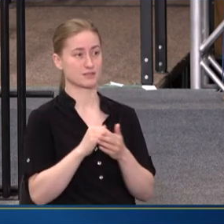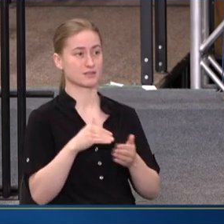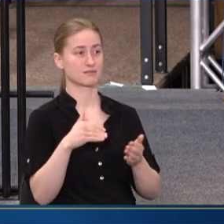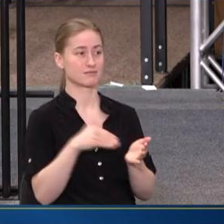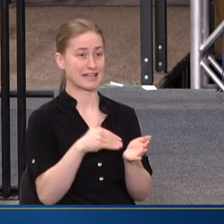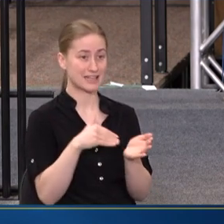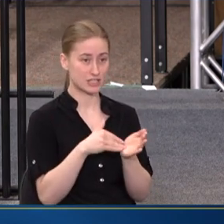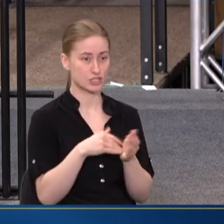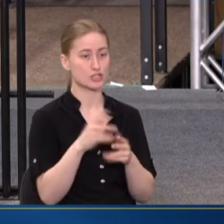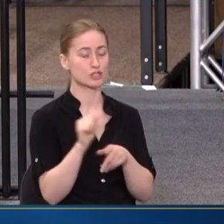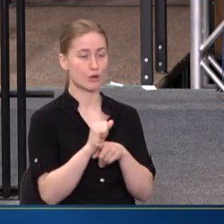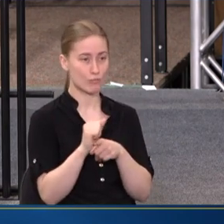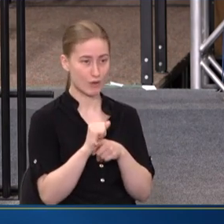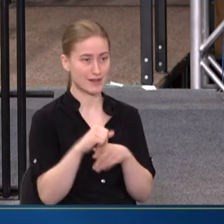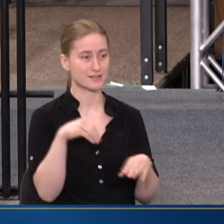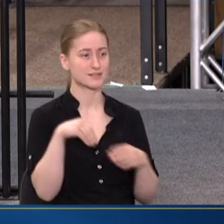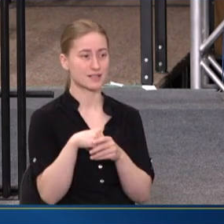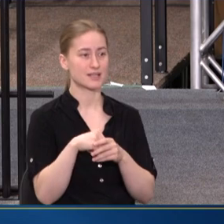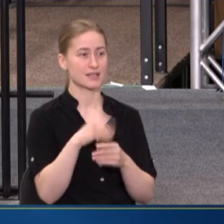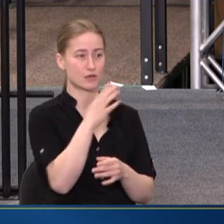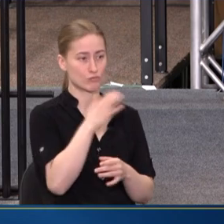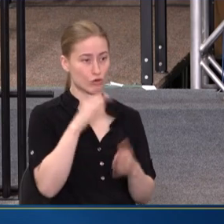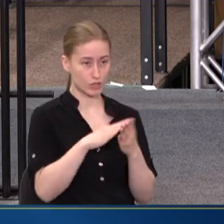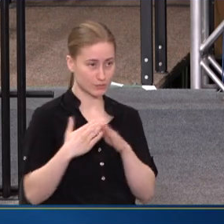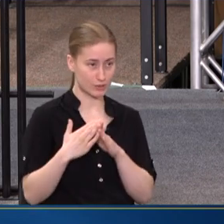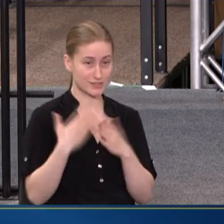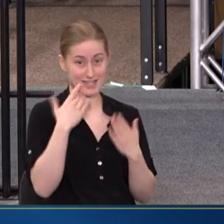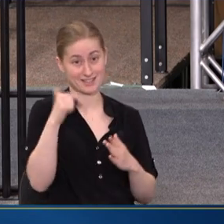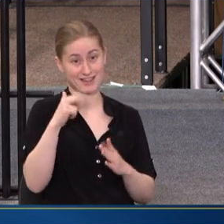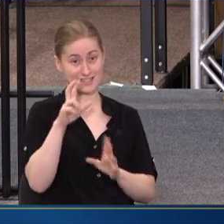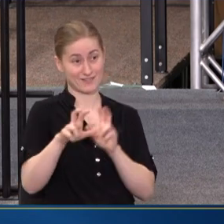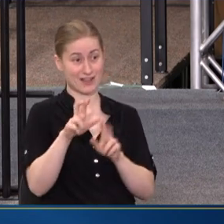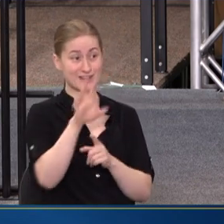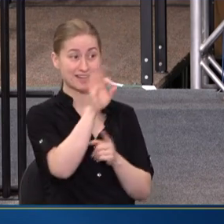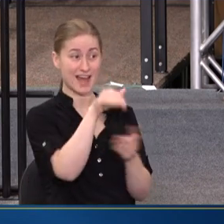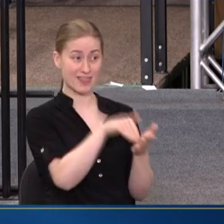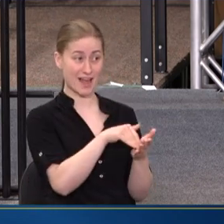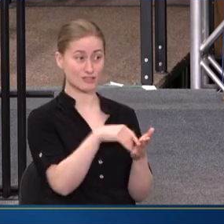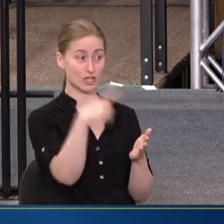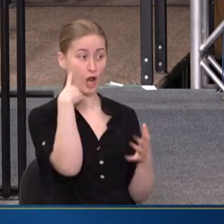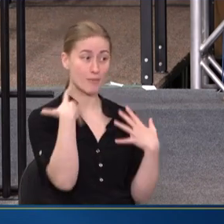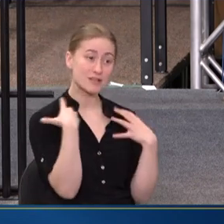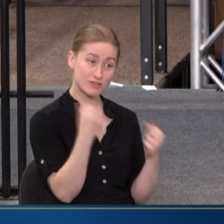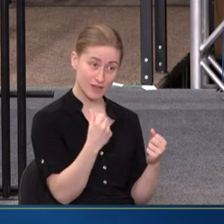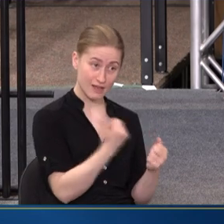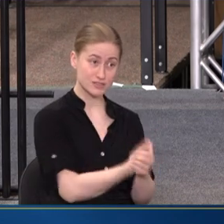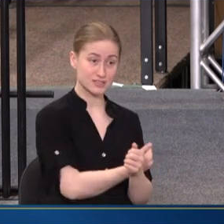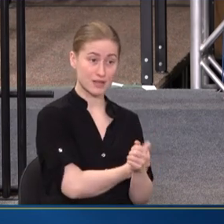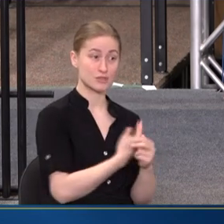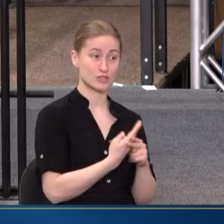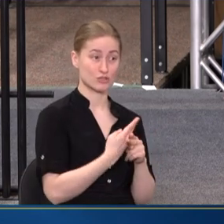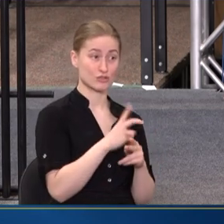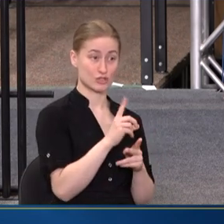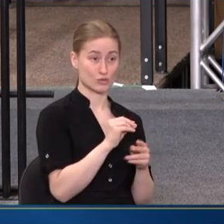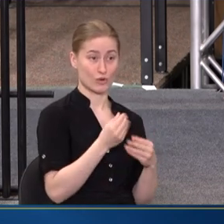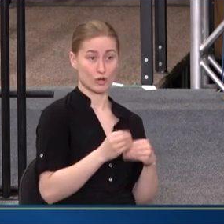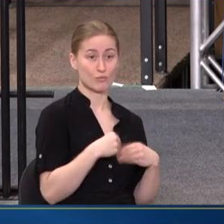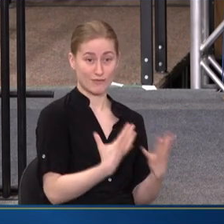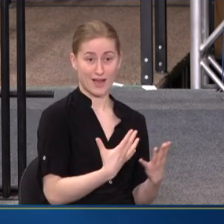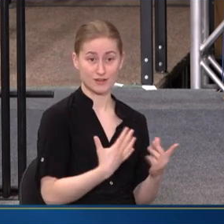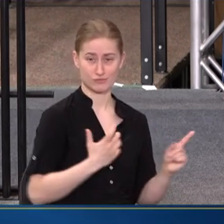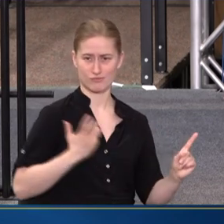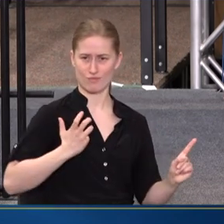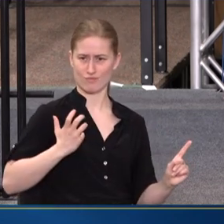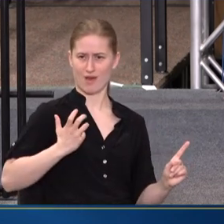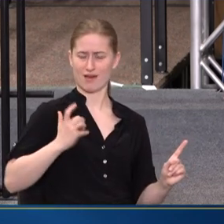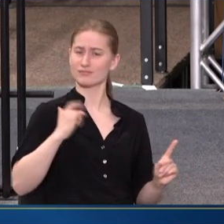PRESIDENT'S WORK AND INVESTMENT IN THIS. 9,000 OF THEM ARE MEDICAL HEALTH SUBSTANCE USE DISORDER PROVIDERS. AND THAT'S